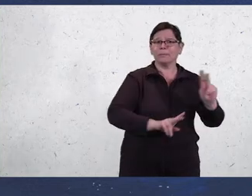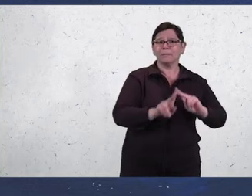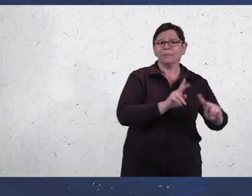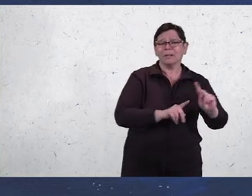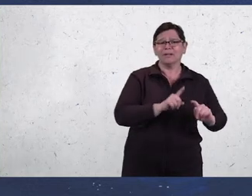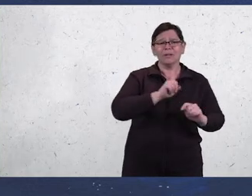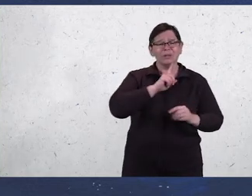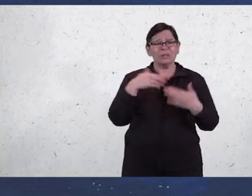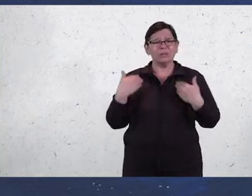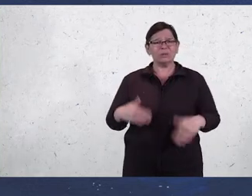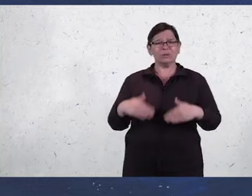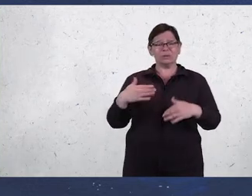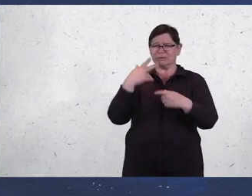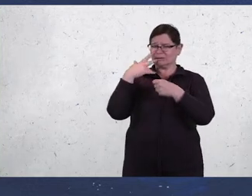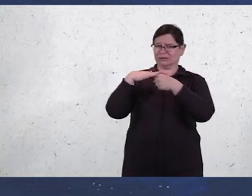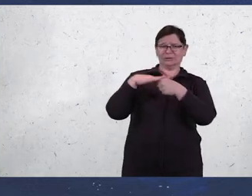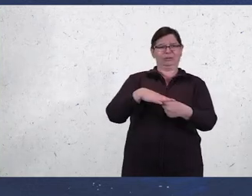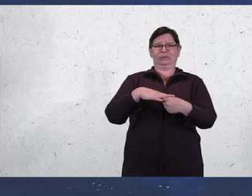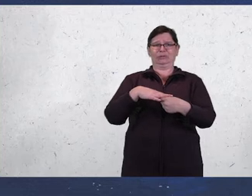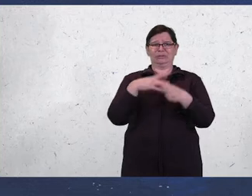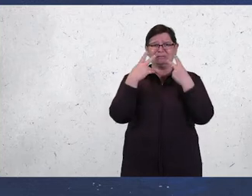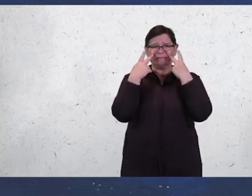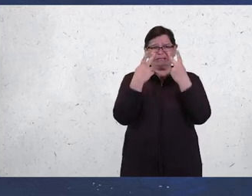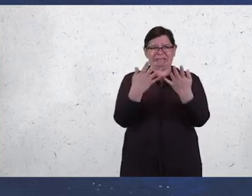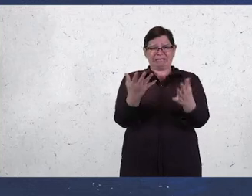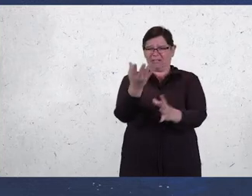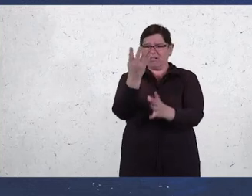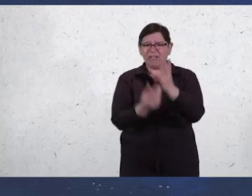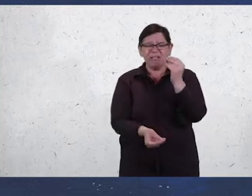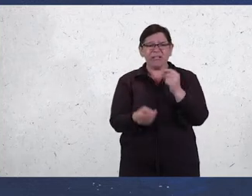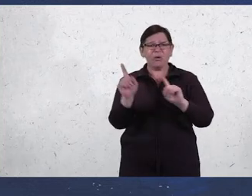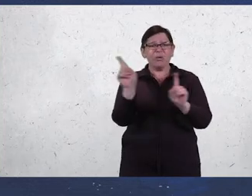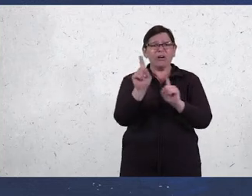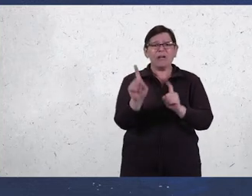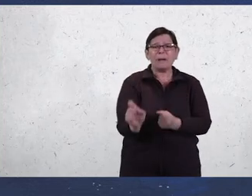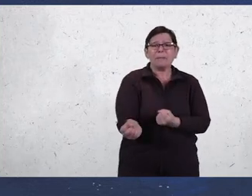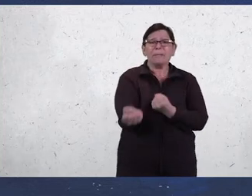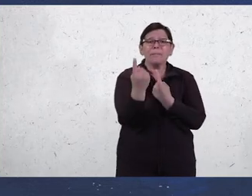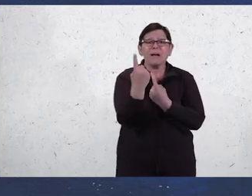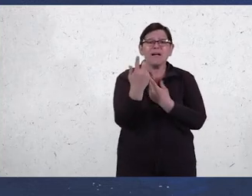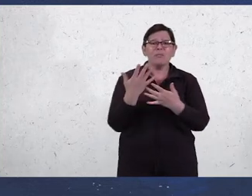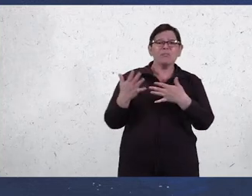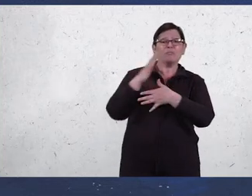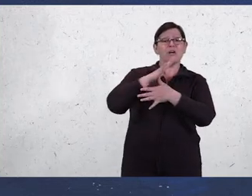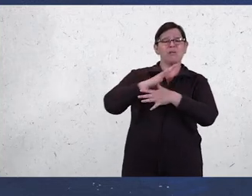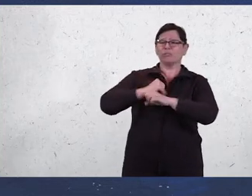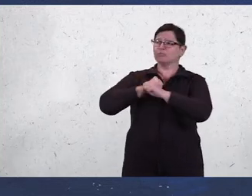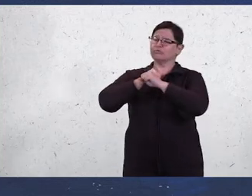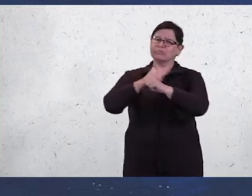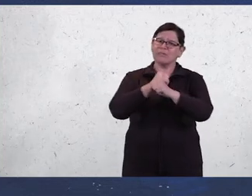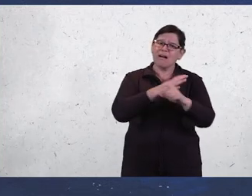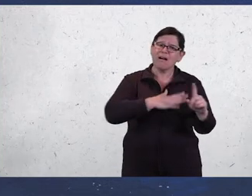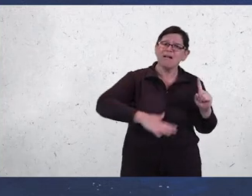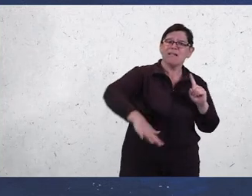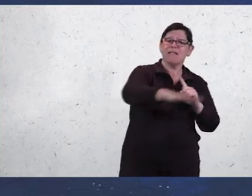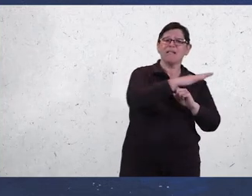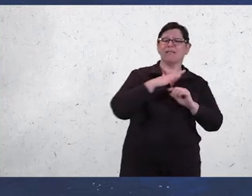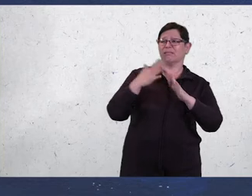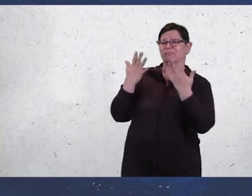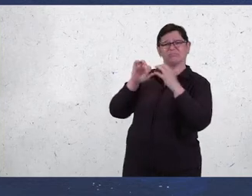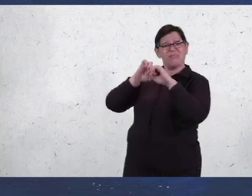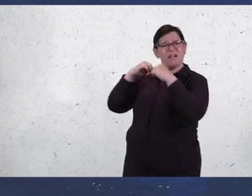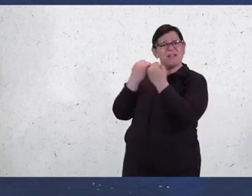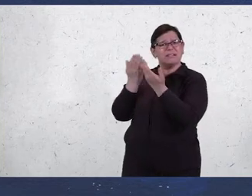and it's been distressing to see a lack of empathy and priority to protect the vulnerable in society. I feel